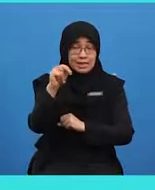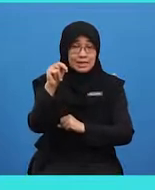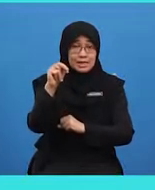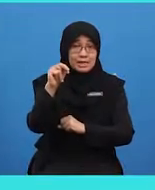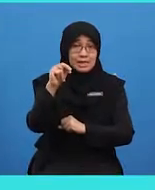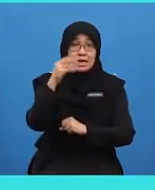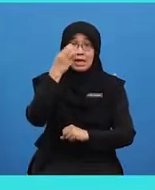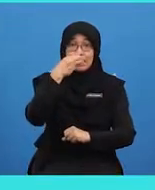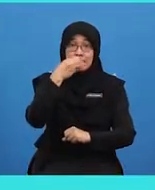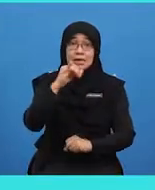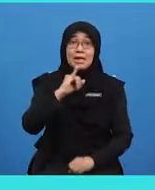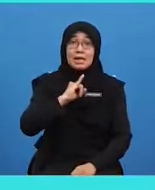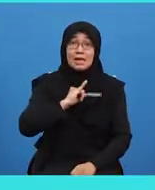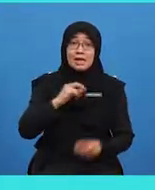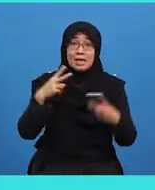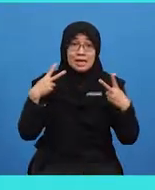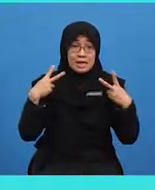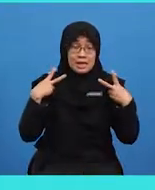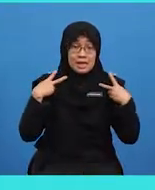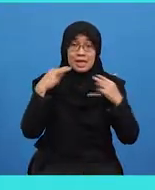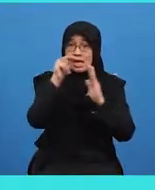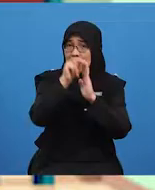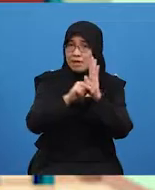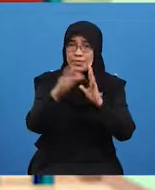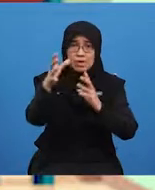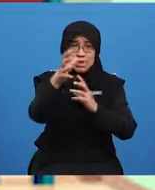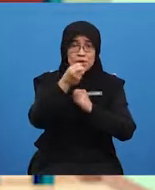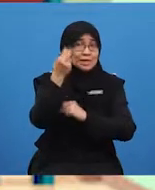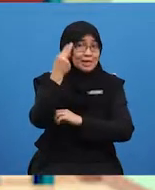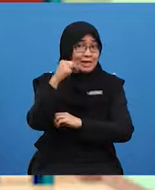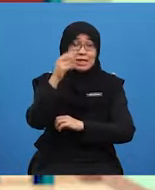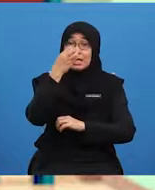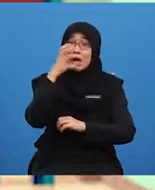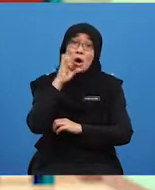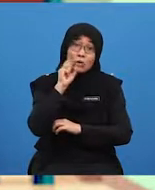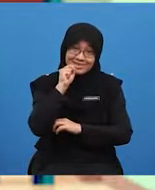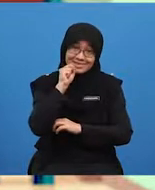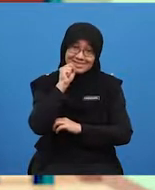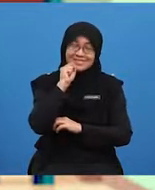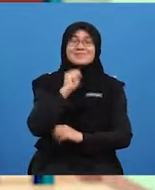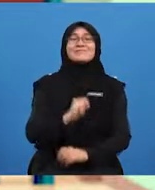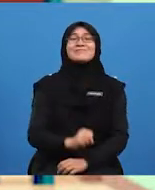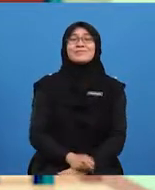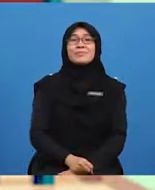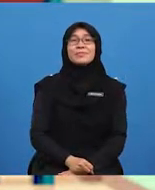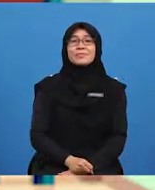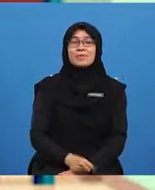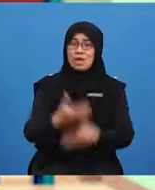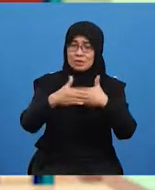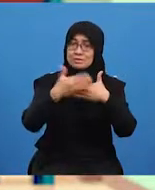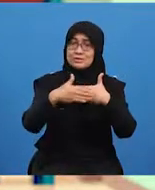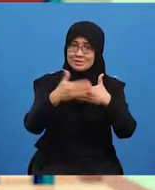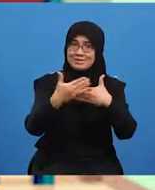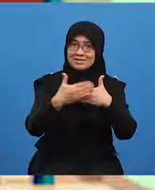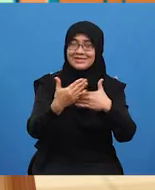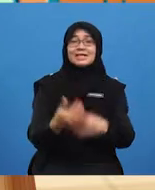I haven't got an orange. Oh, that's easy. Let me try